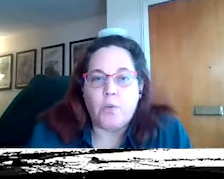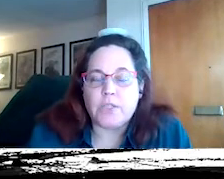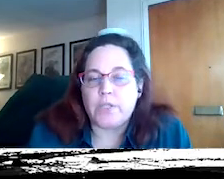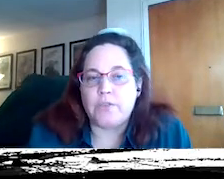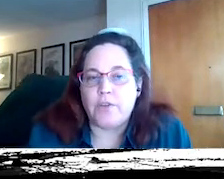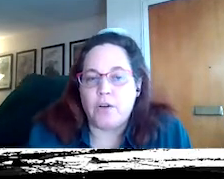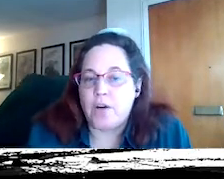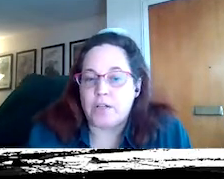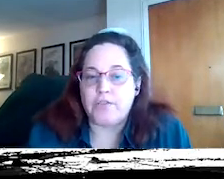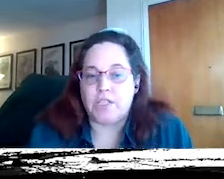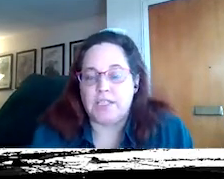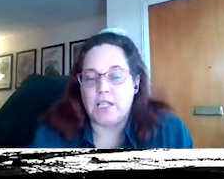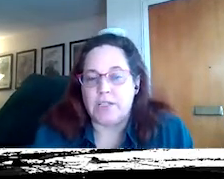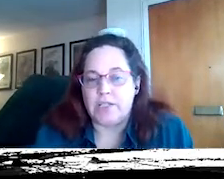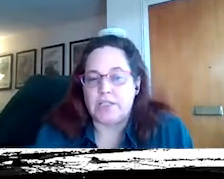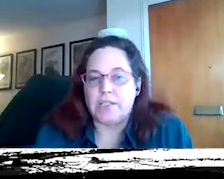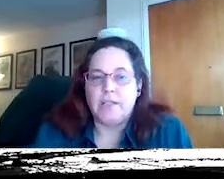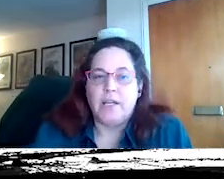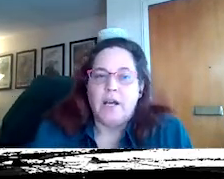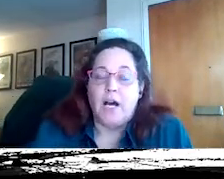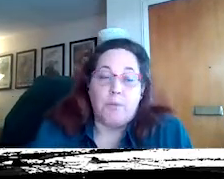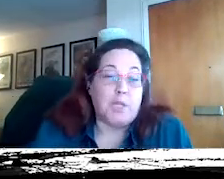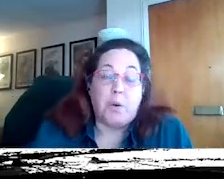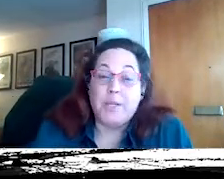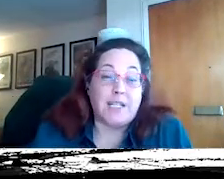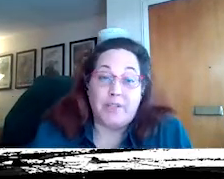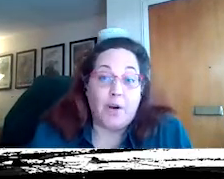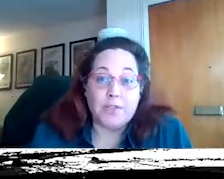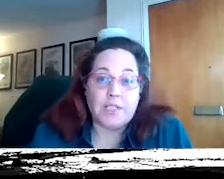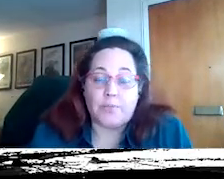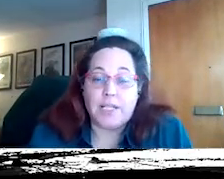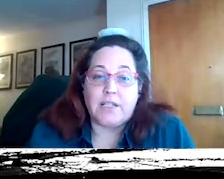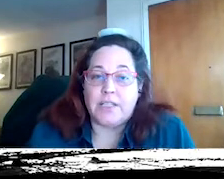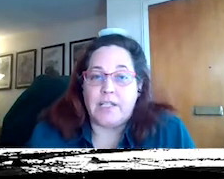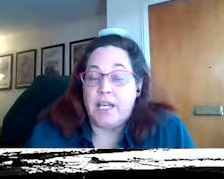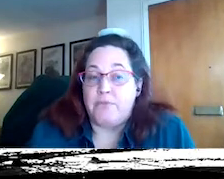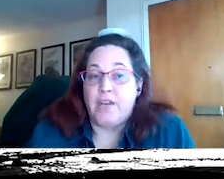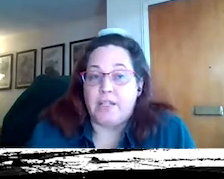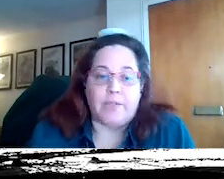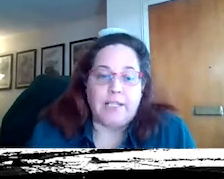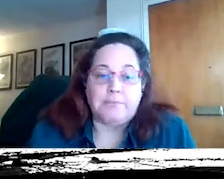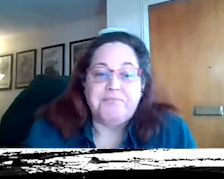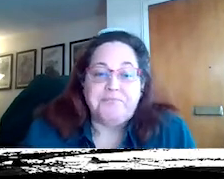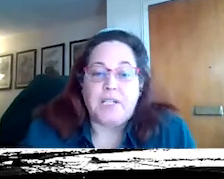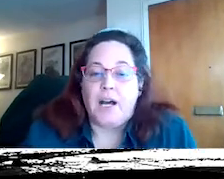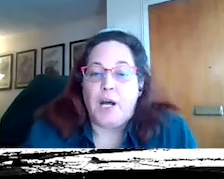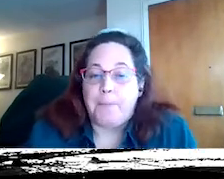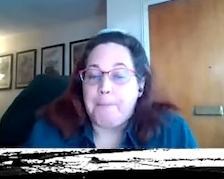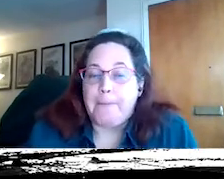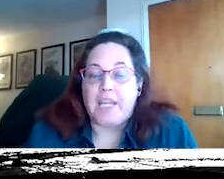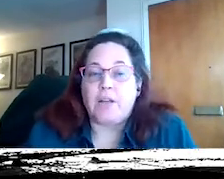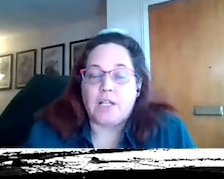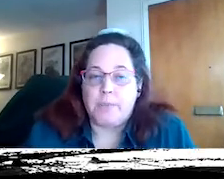mentioned they're always going to involve artificial intelligence they're always going to be false it's right there in the name fake right. Merriam